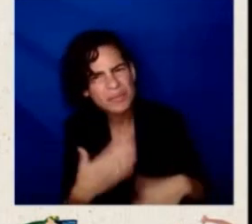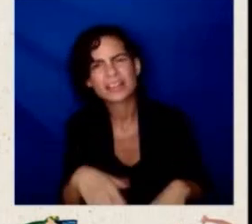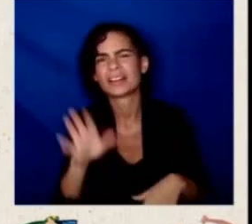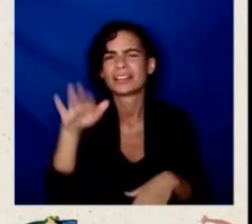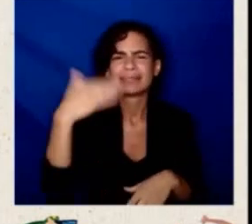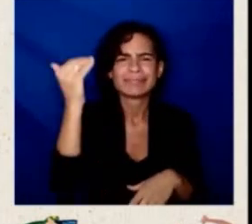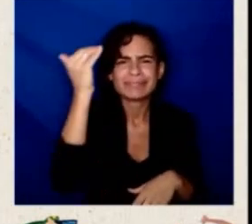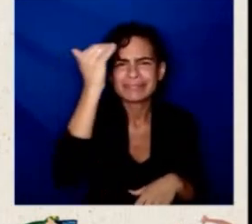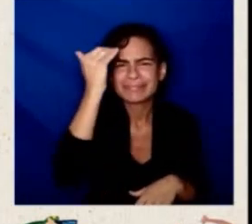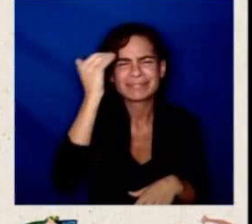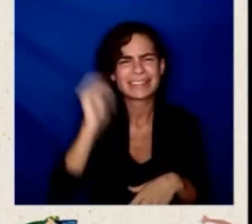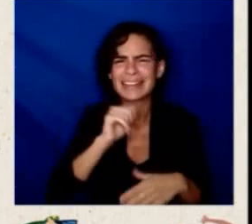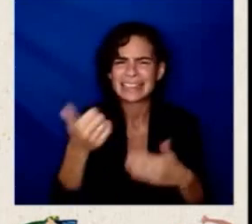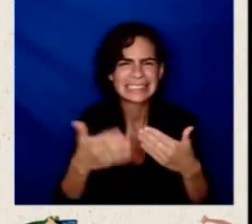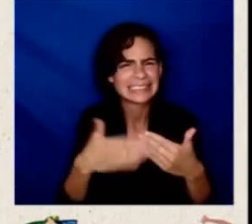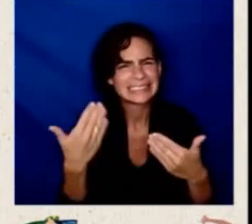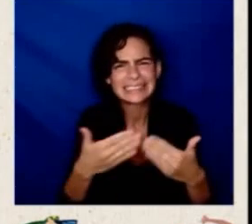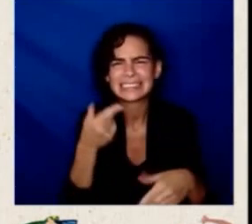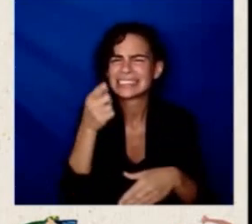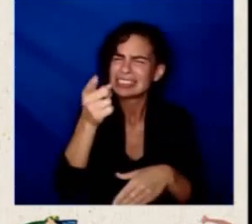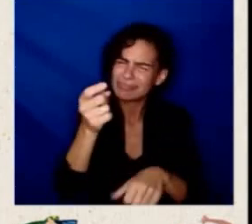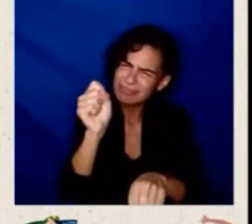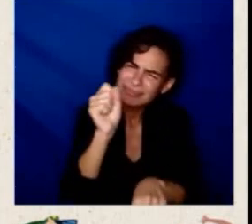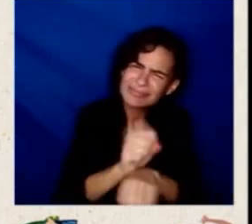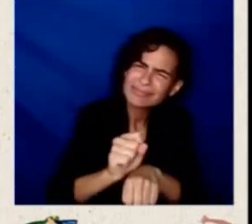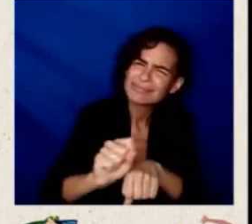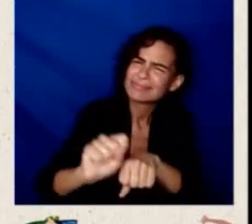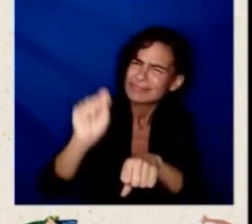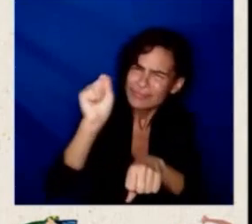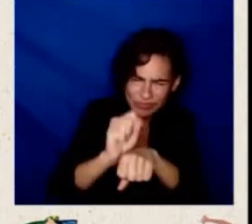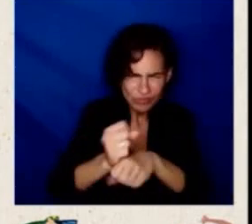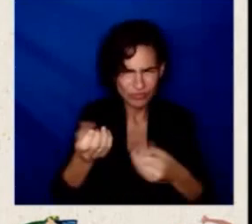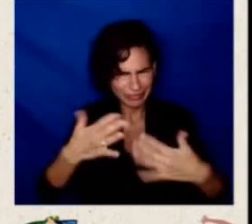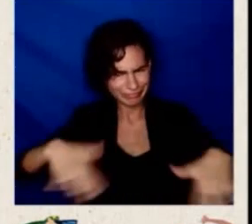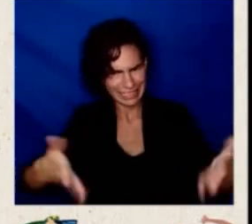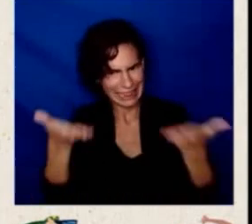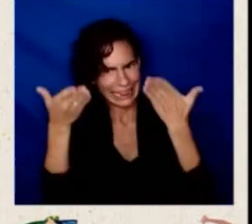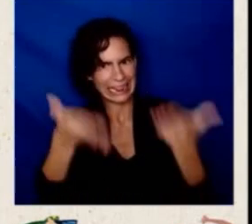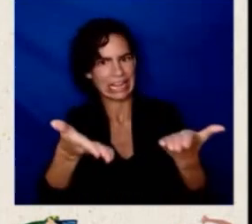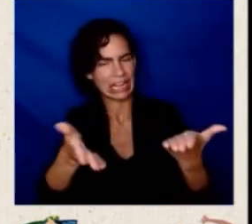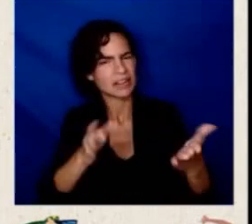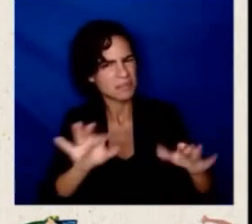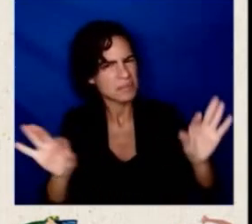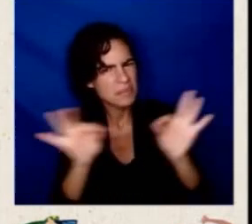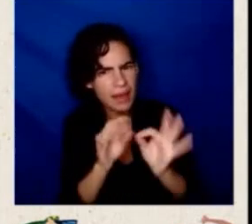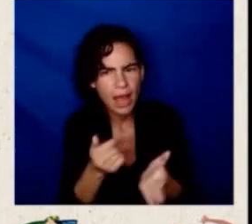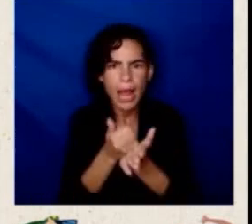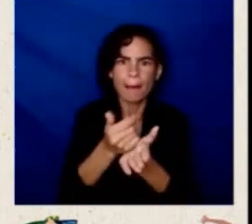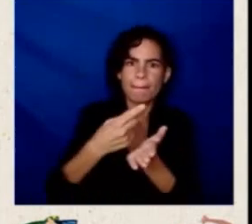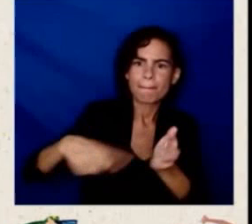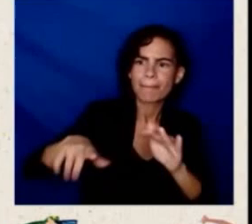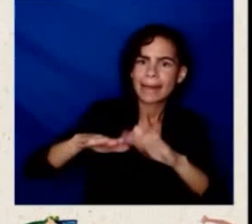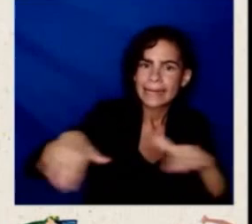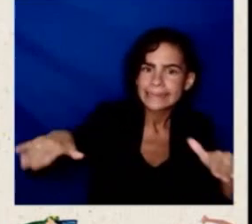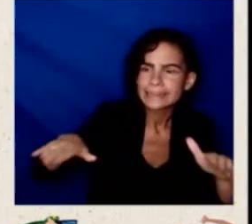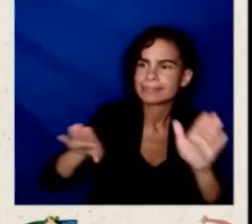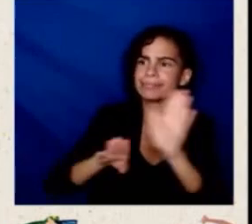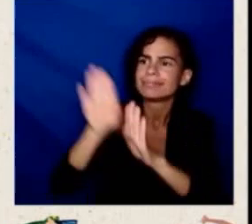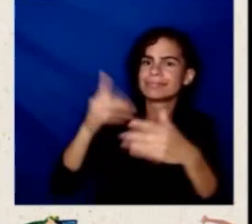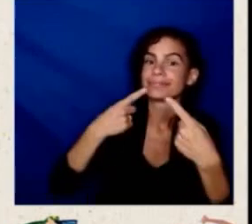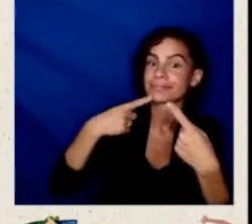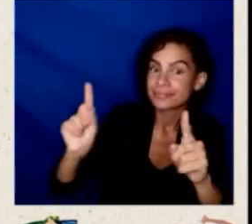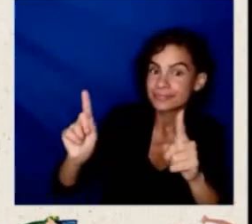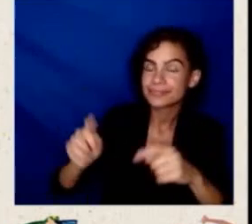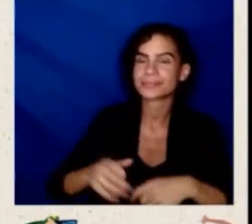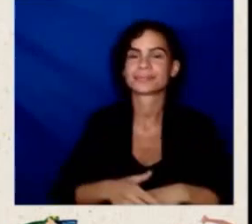doing at the ground level is why children are finding success in your district. So thank you. The Biden administration, the whole government